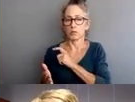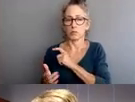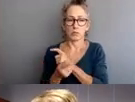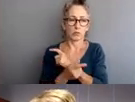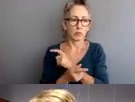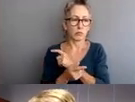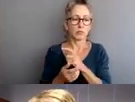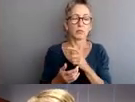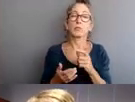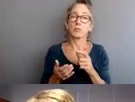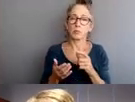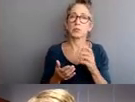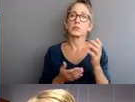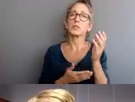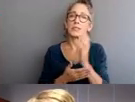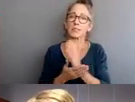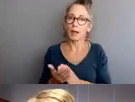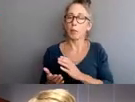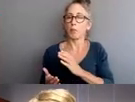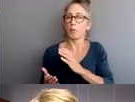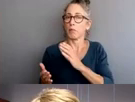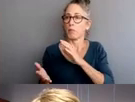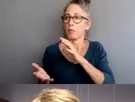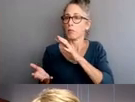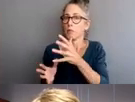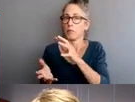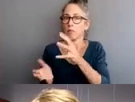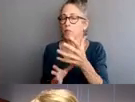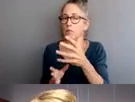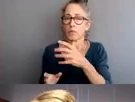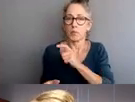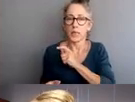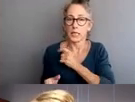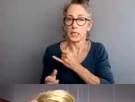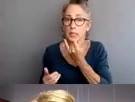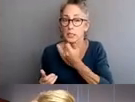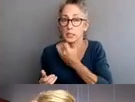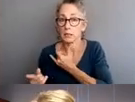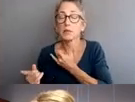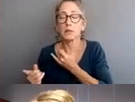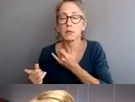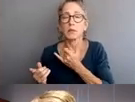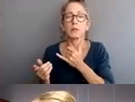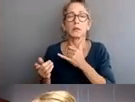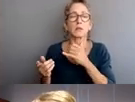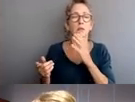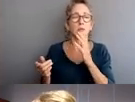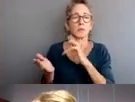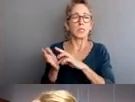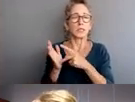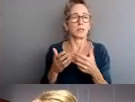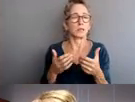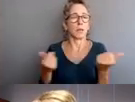because it falls outside of their area of responsibility. These complaints are investigated by internal